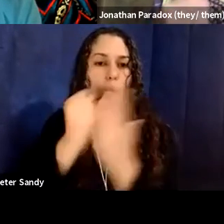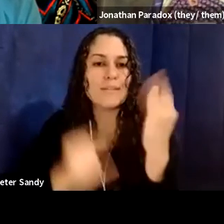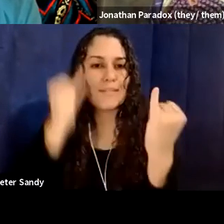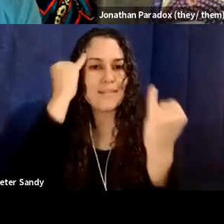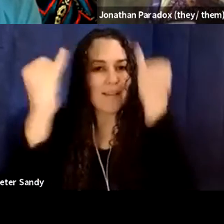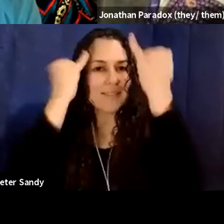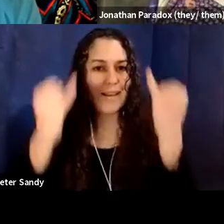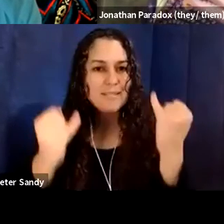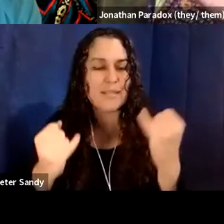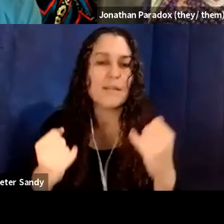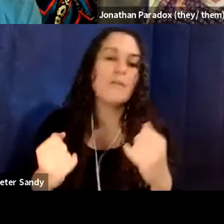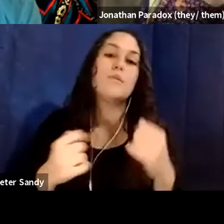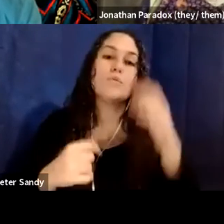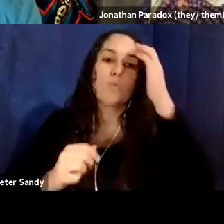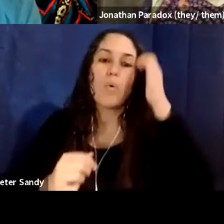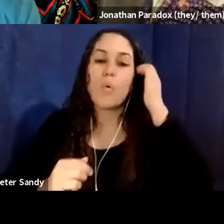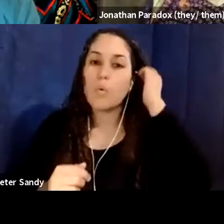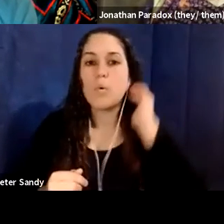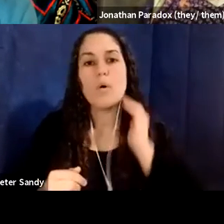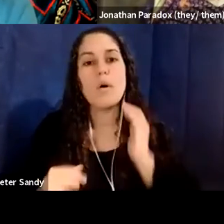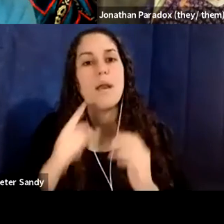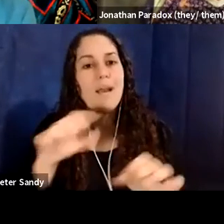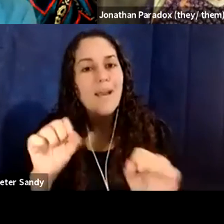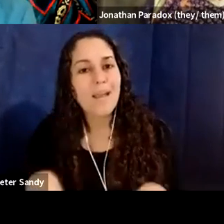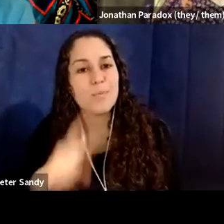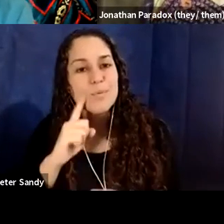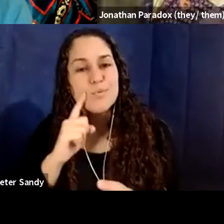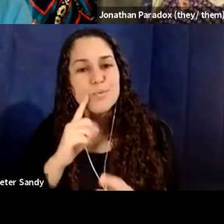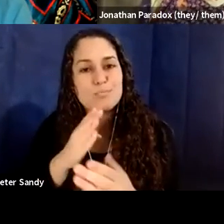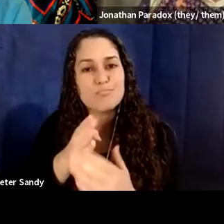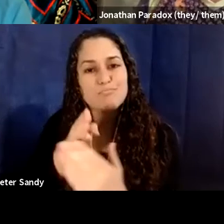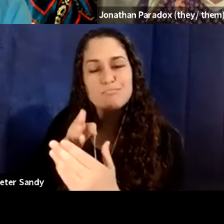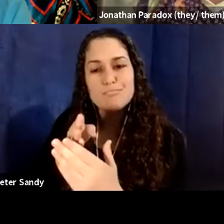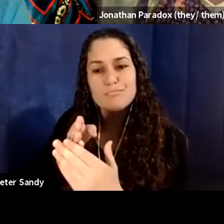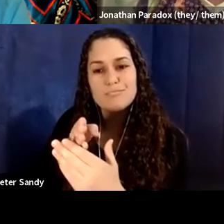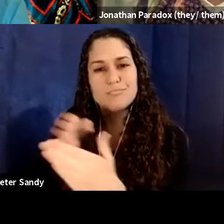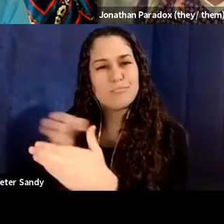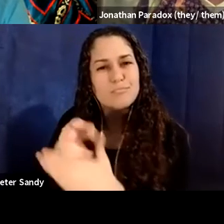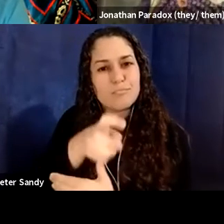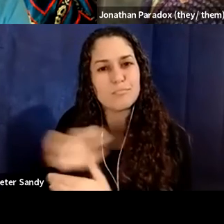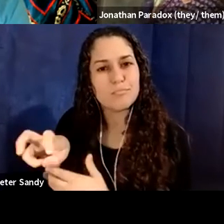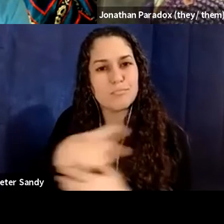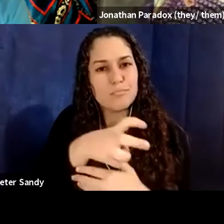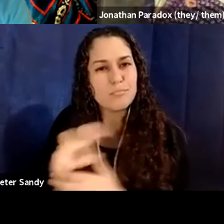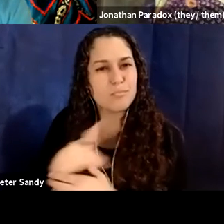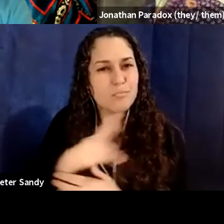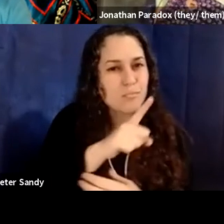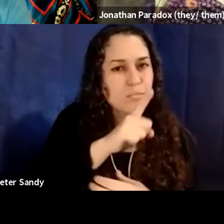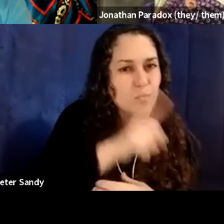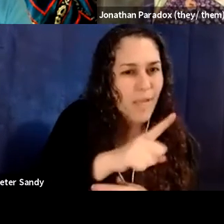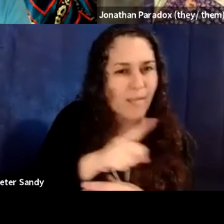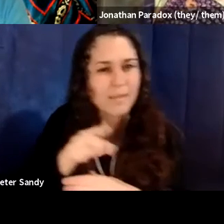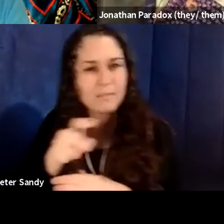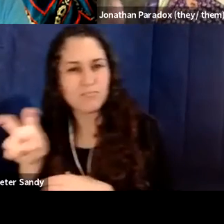able to, to, to dance in, in between realities in a way that doesn't necessarily come across when you meet me.